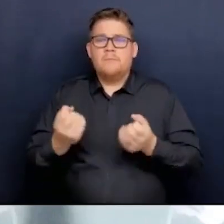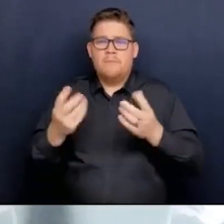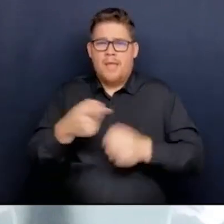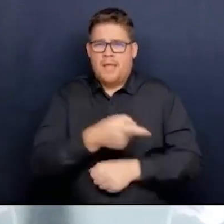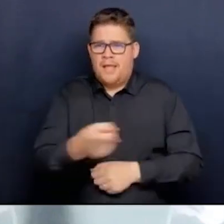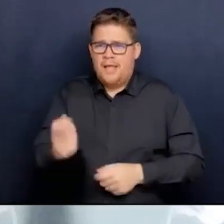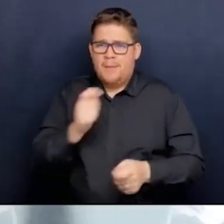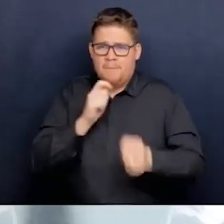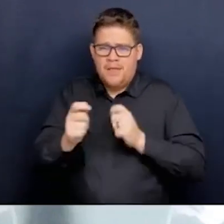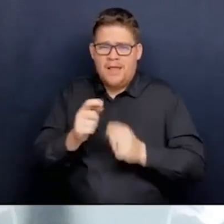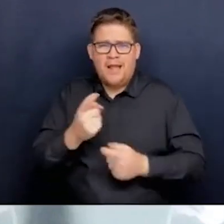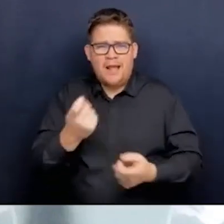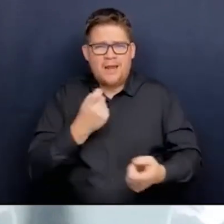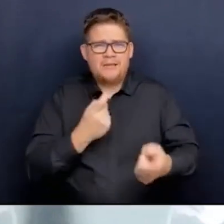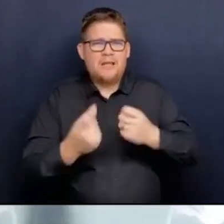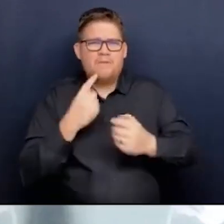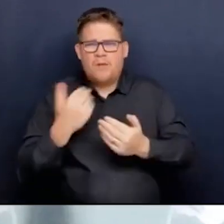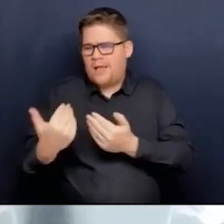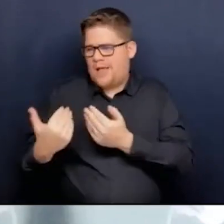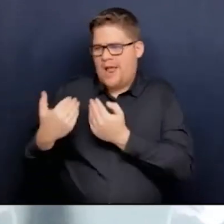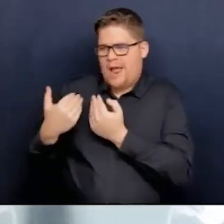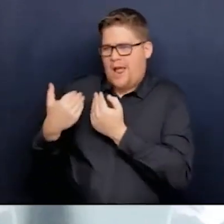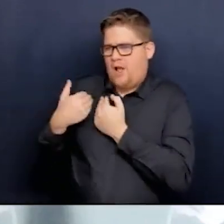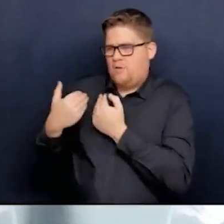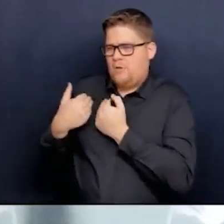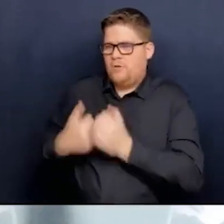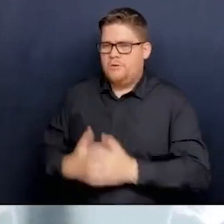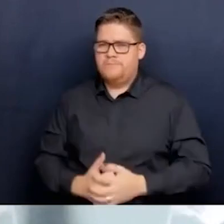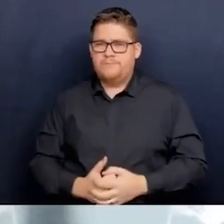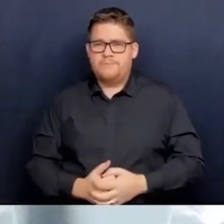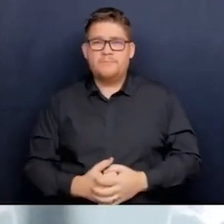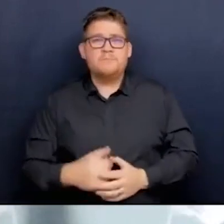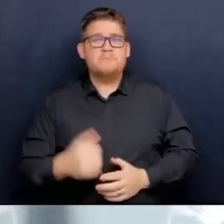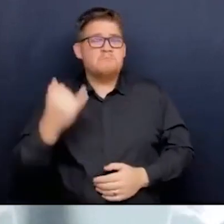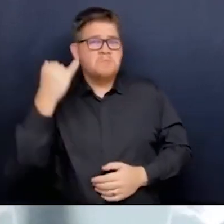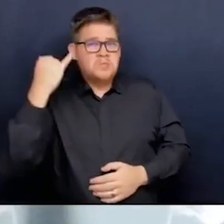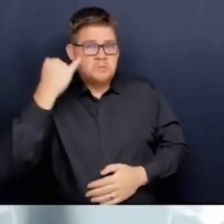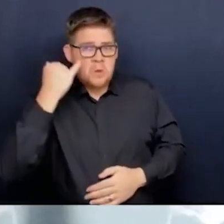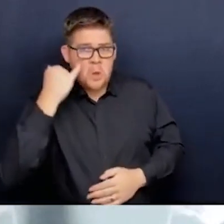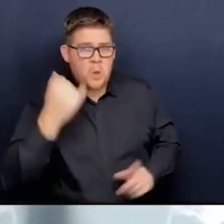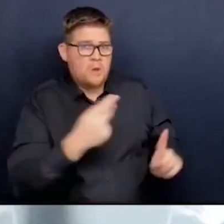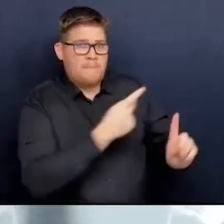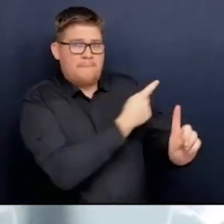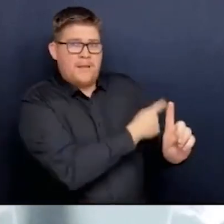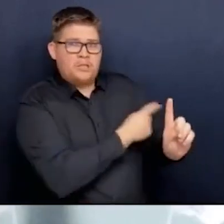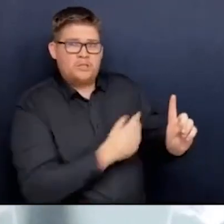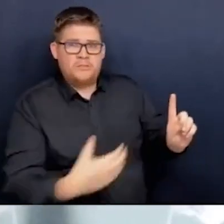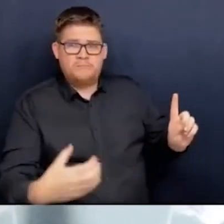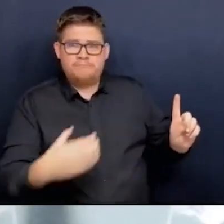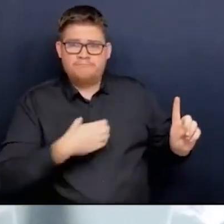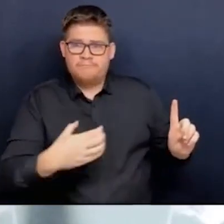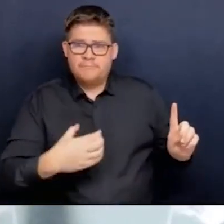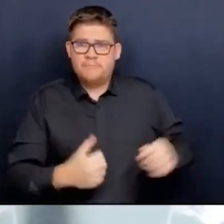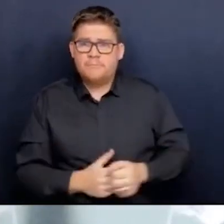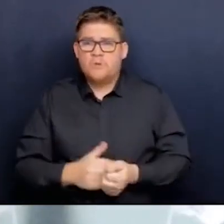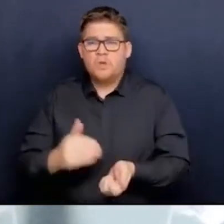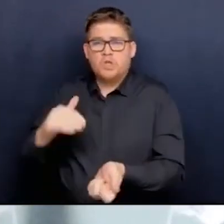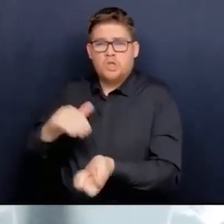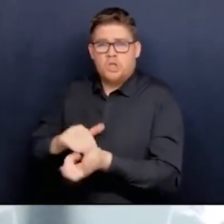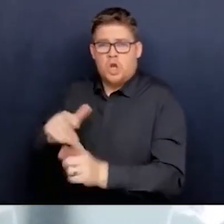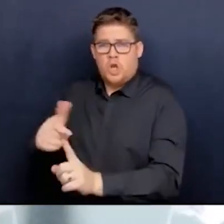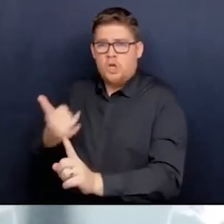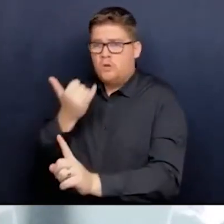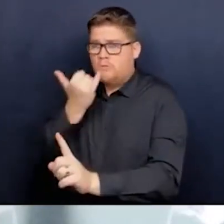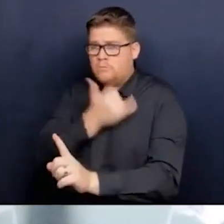not when there are complaints made, but when there are findings of misconduct, that those findings of misconduct be published. And that is